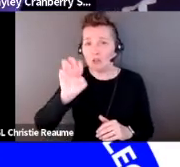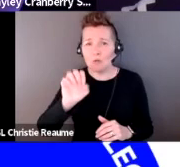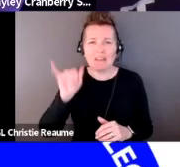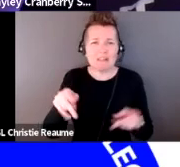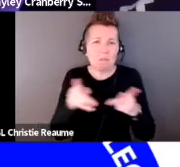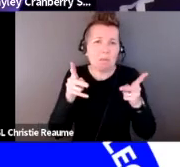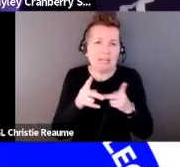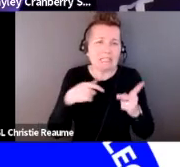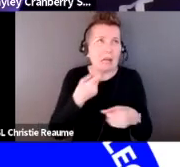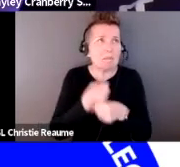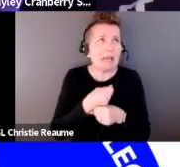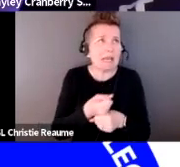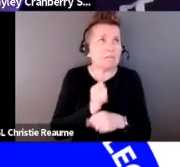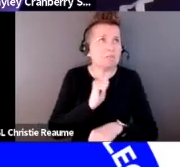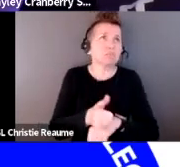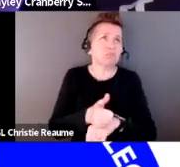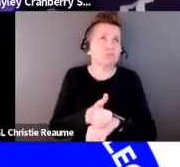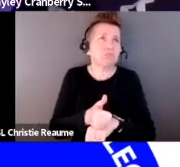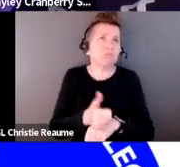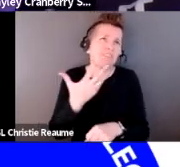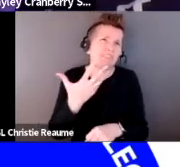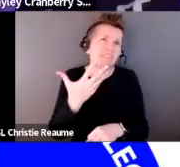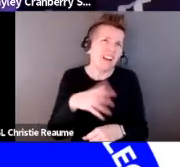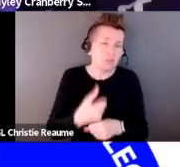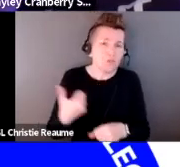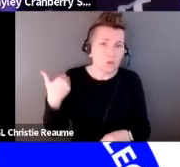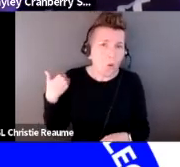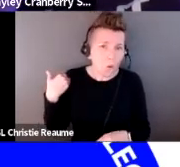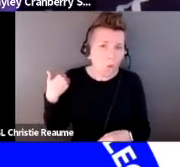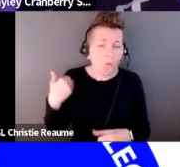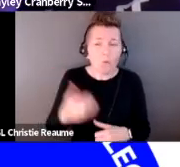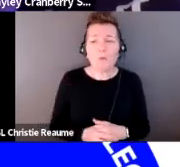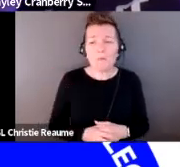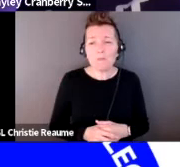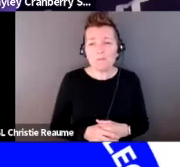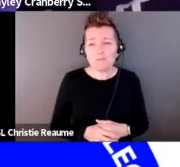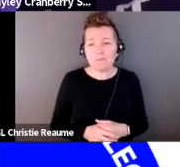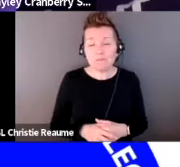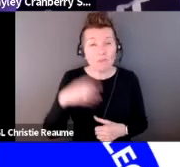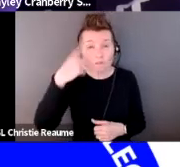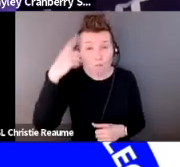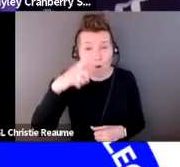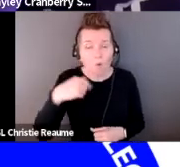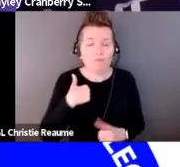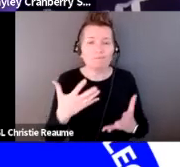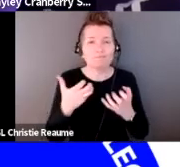five years ago. And the idea is just to have a space for